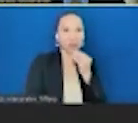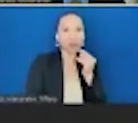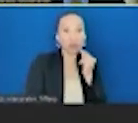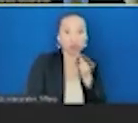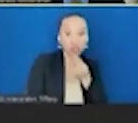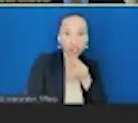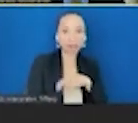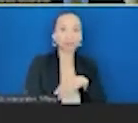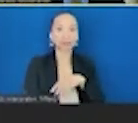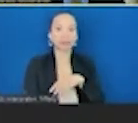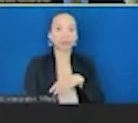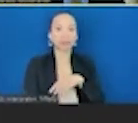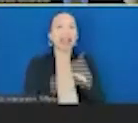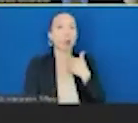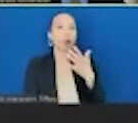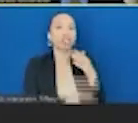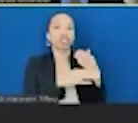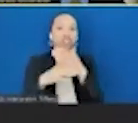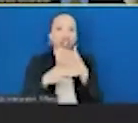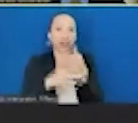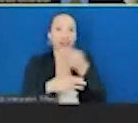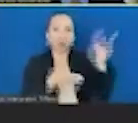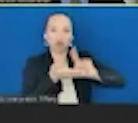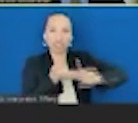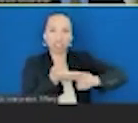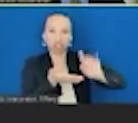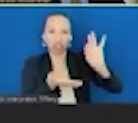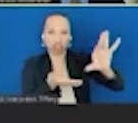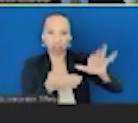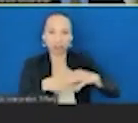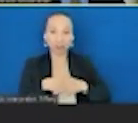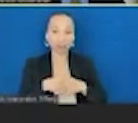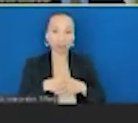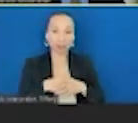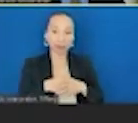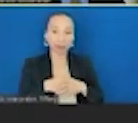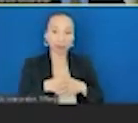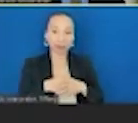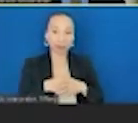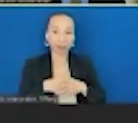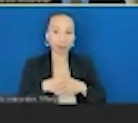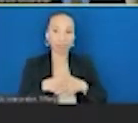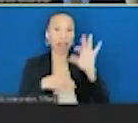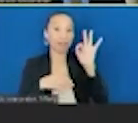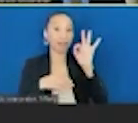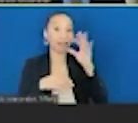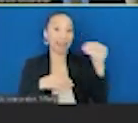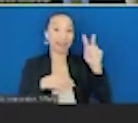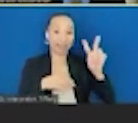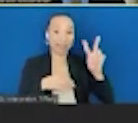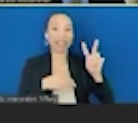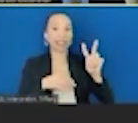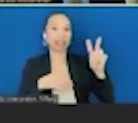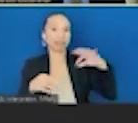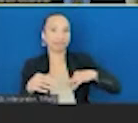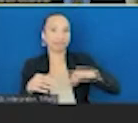I just want to share with you some of our findings from these three options. One is to give everybody a fruit and vegetable incentive, a 30% subsidy. This